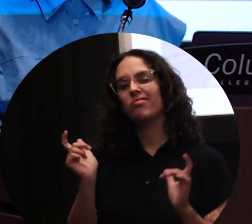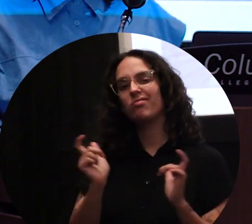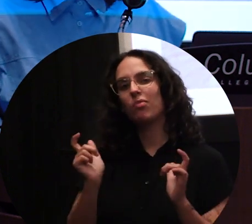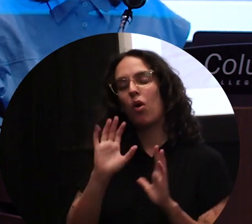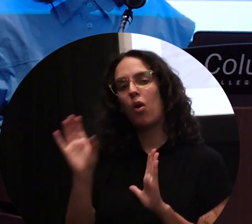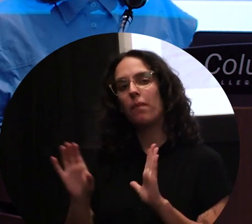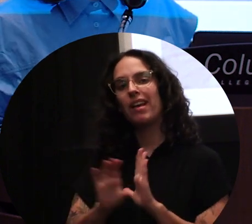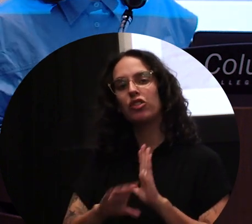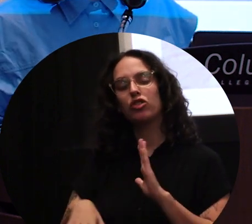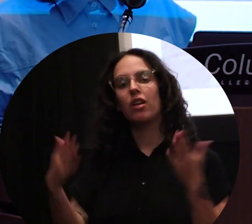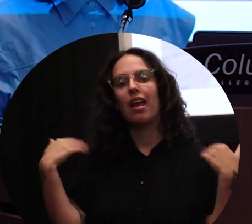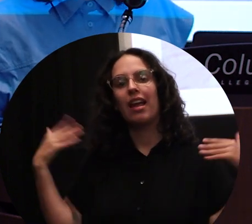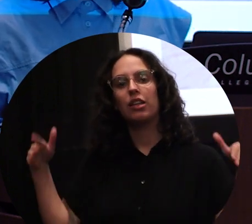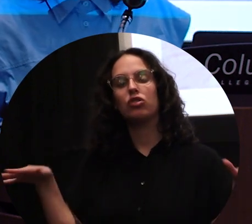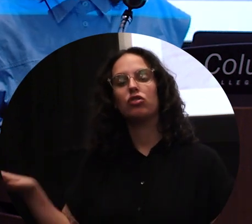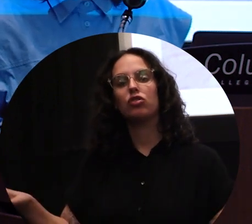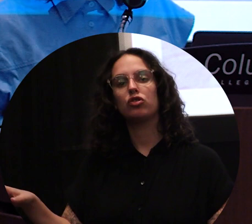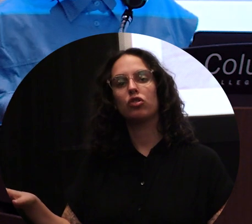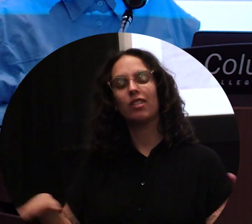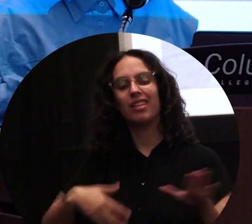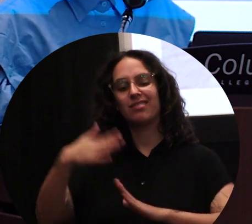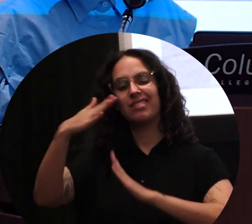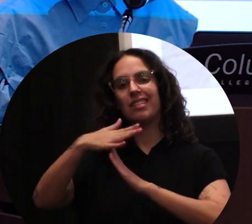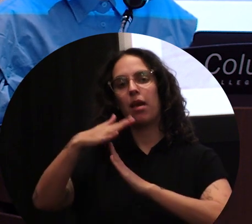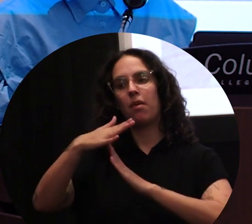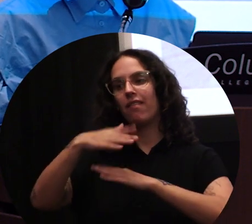of the angel Moroni, which is on top of the Mormon temples.